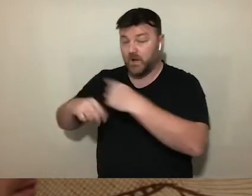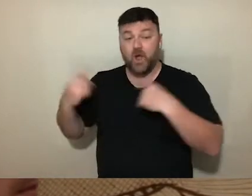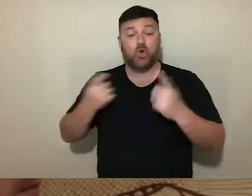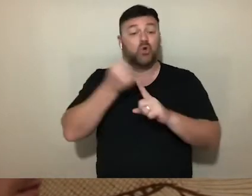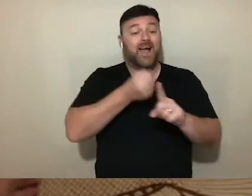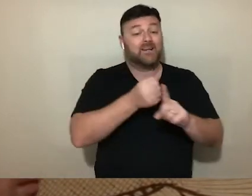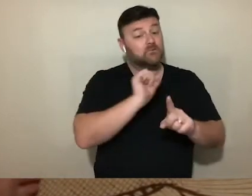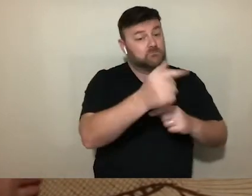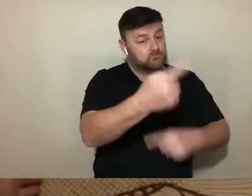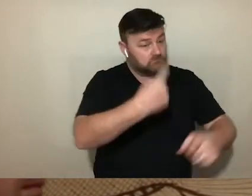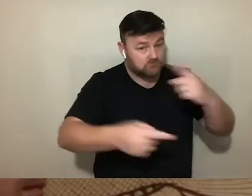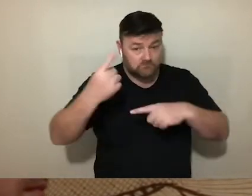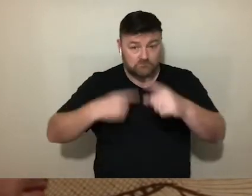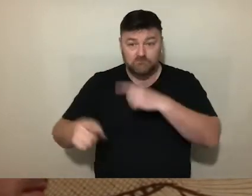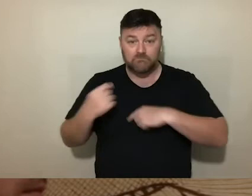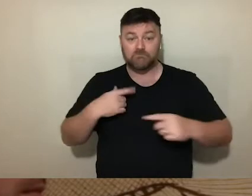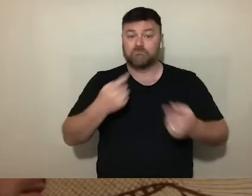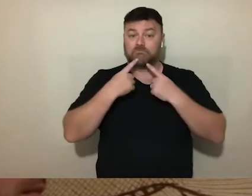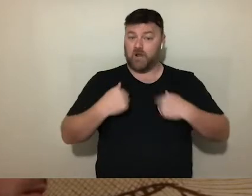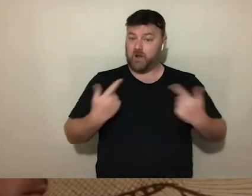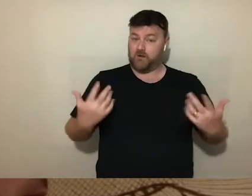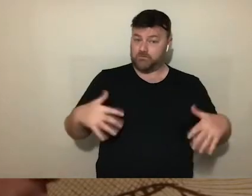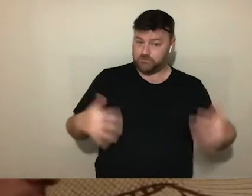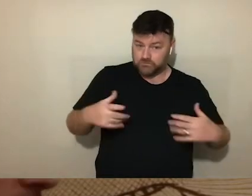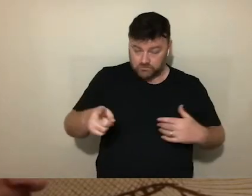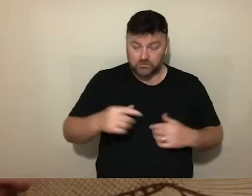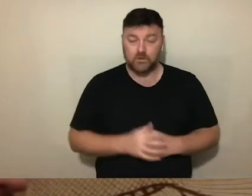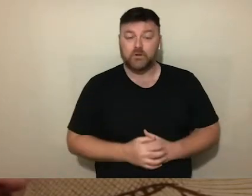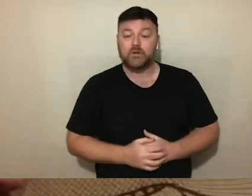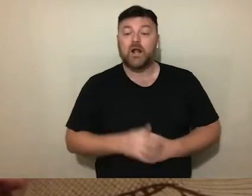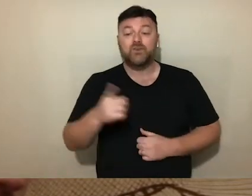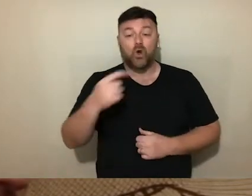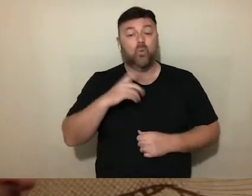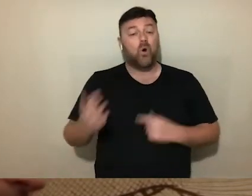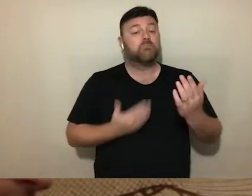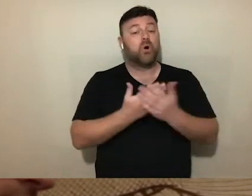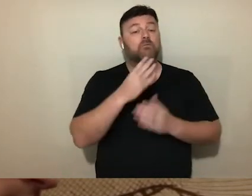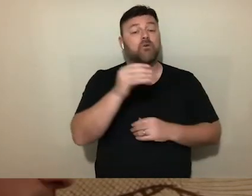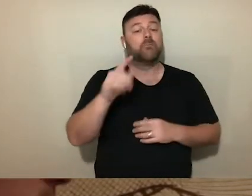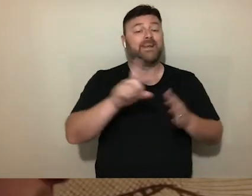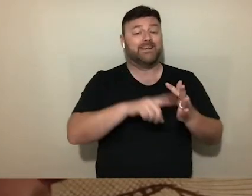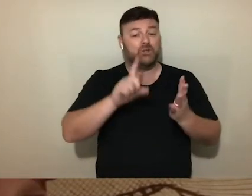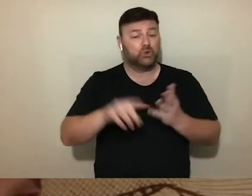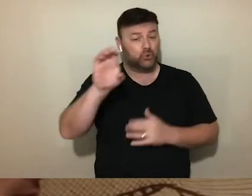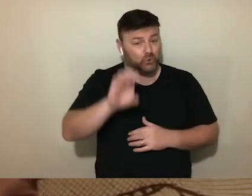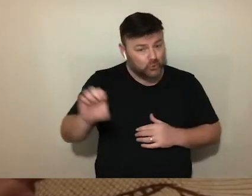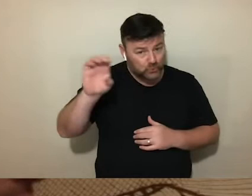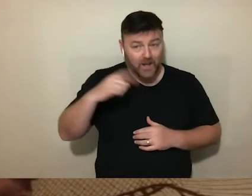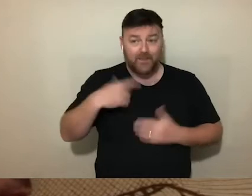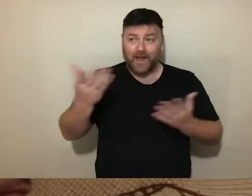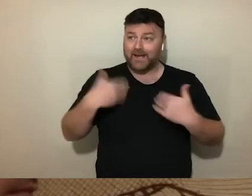island contrasts with the new plans proposed respectively by the EU and Mitsotaki's government as a solution